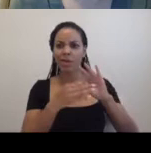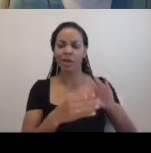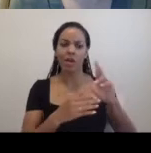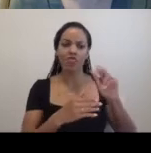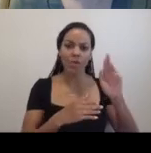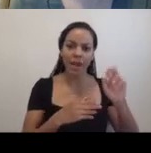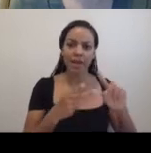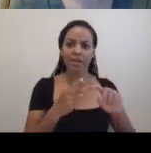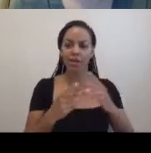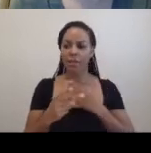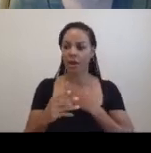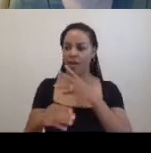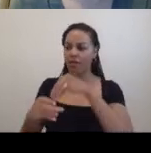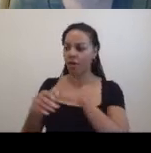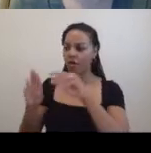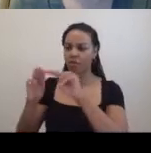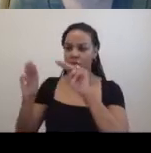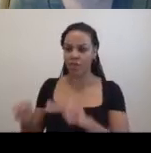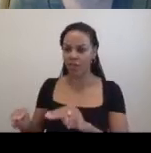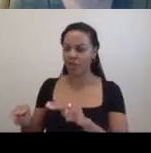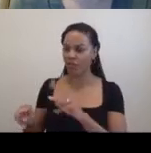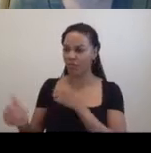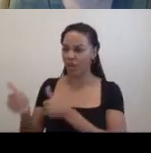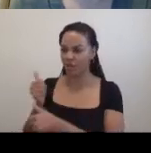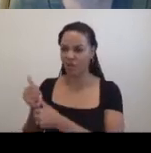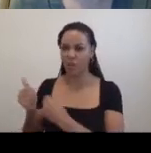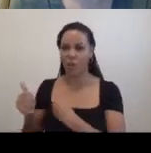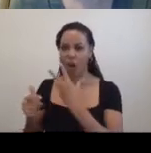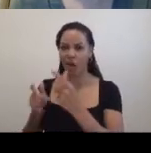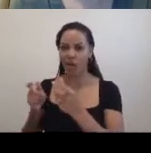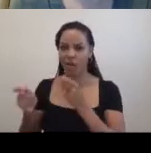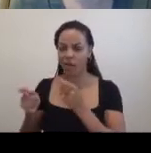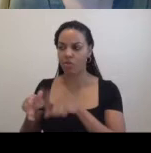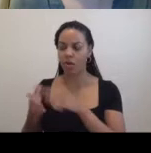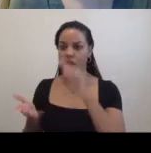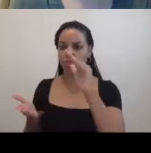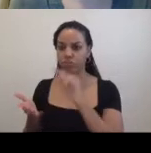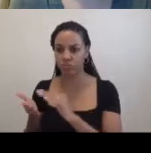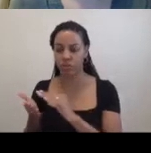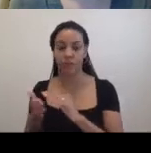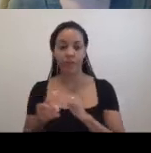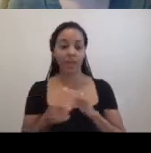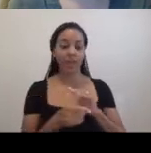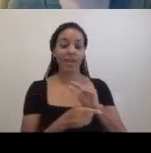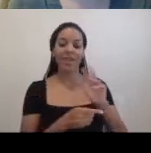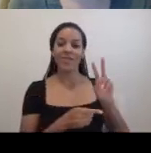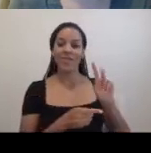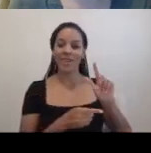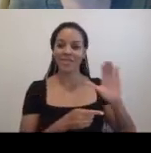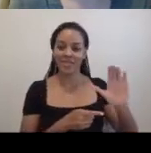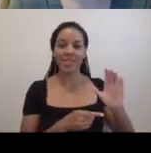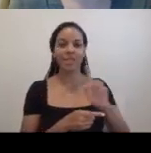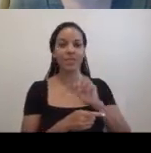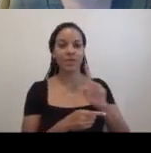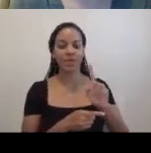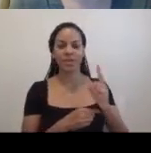museum world, largely controlled by white people, declined precipitously. The Center, with the blessing and support of this